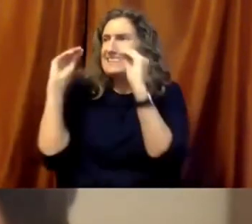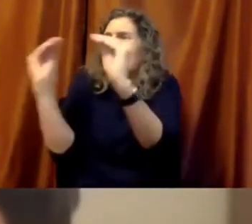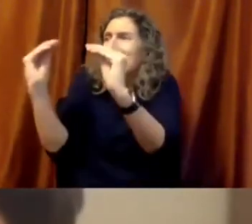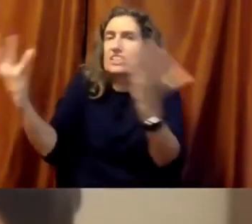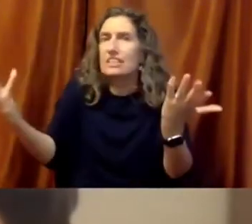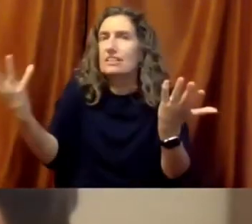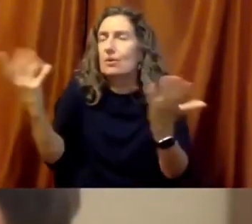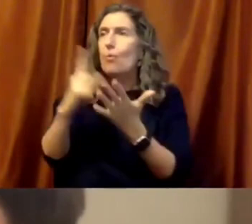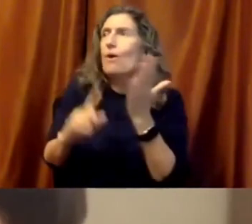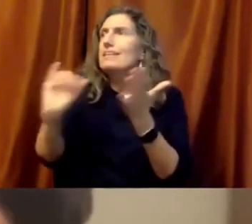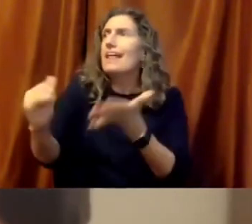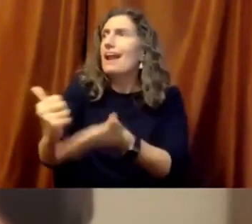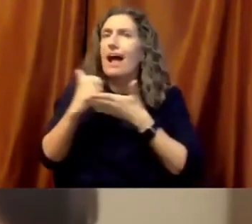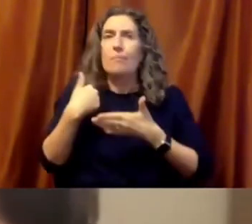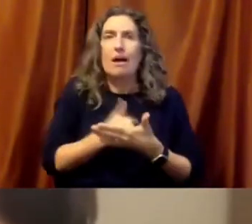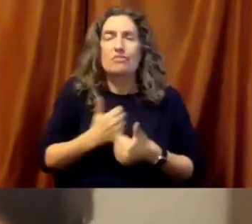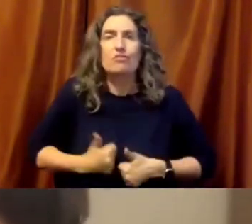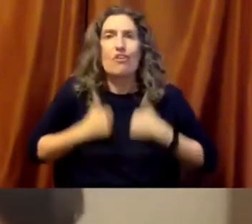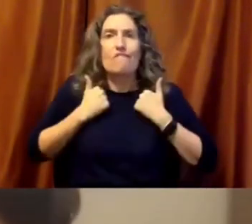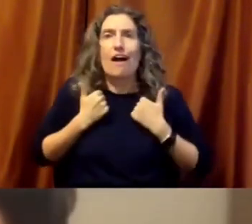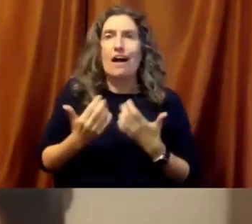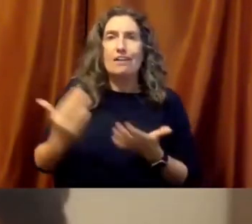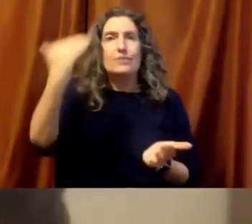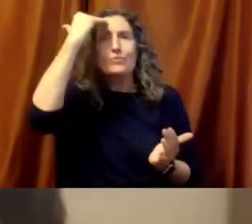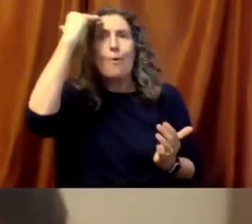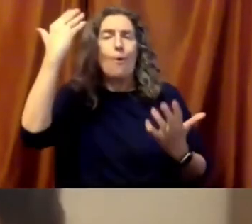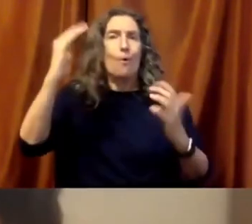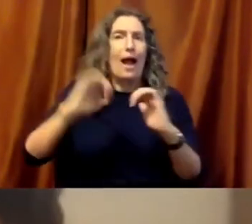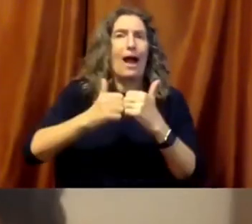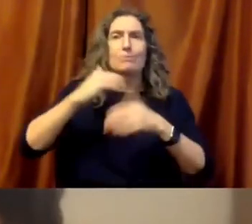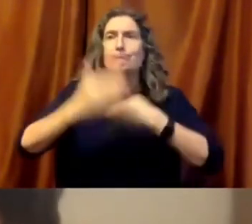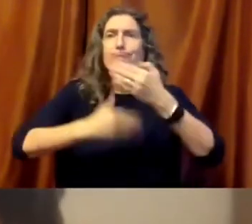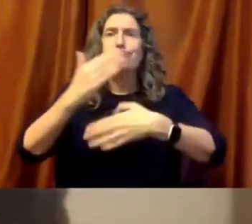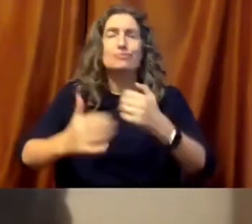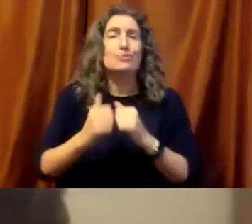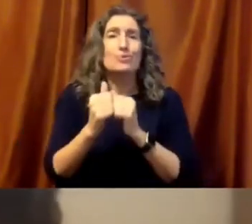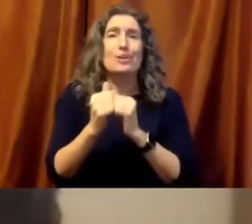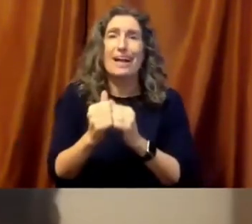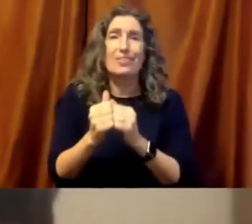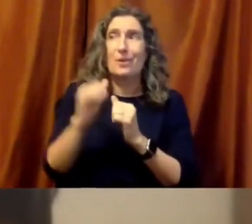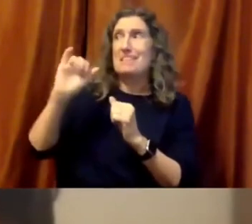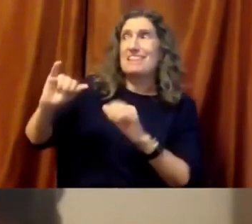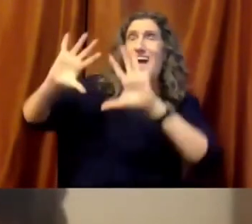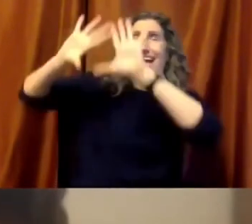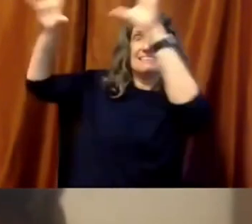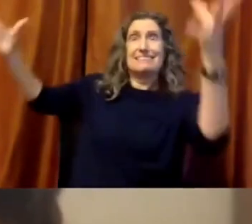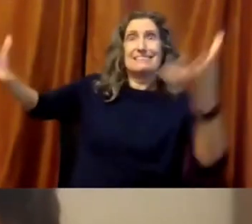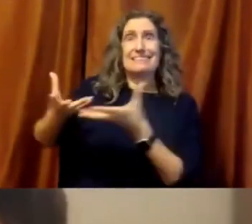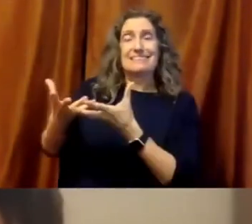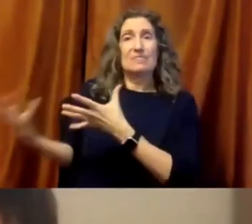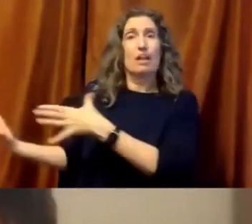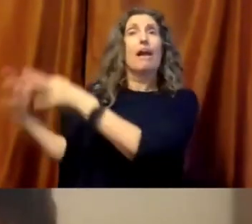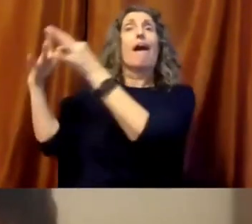to live, together. What's more relevant today and more foundational to American